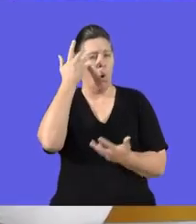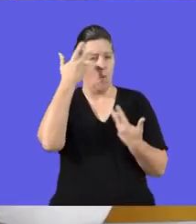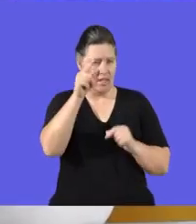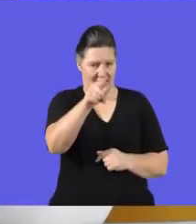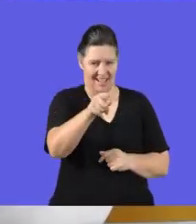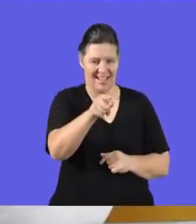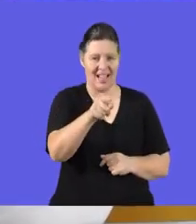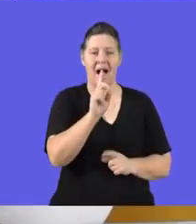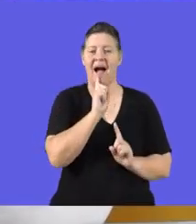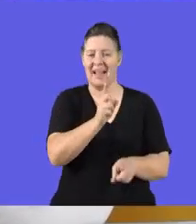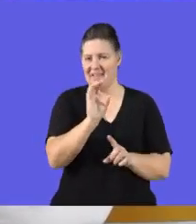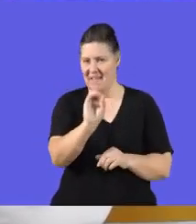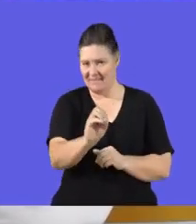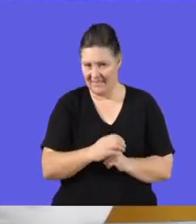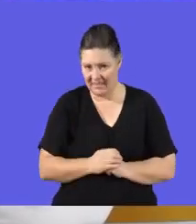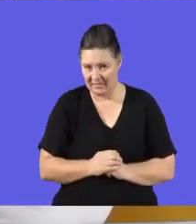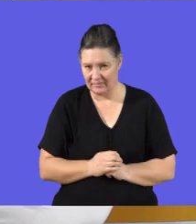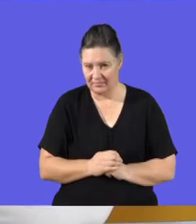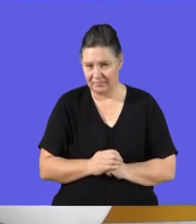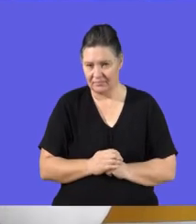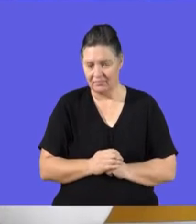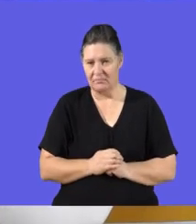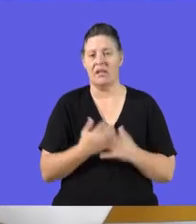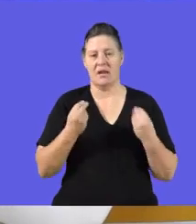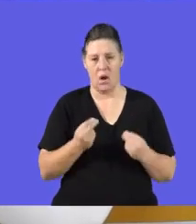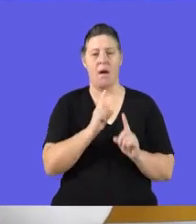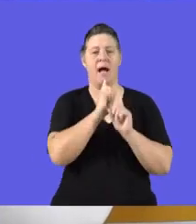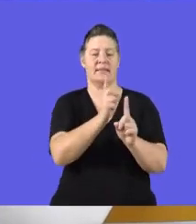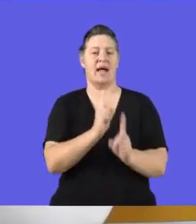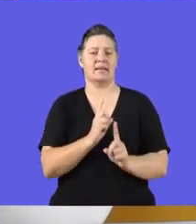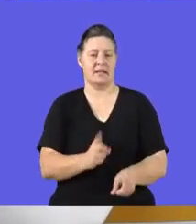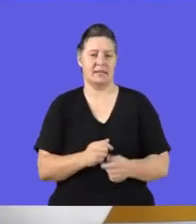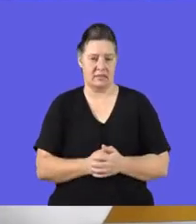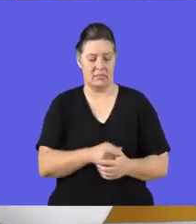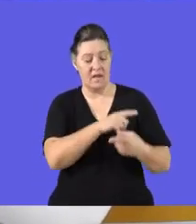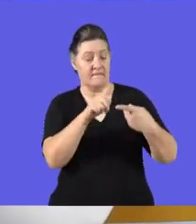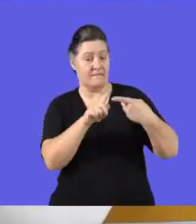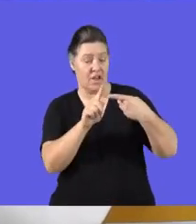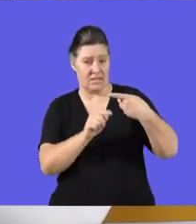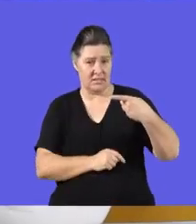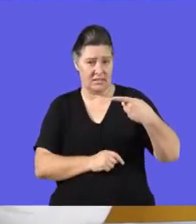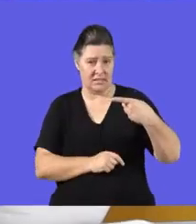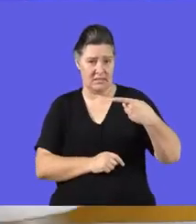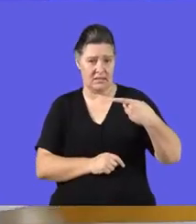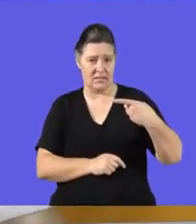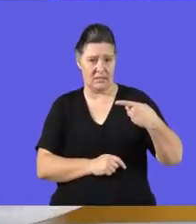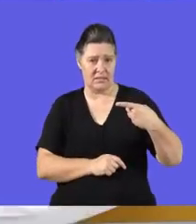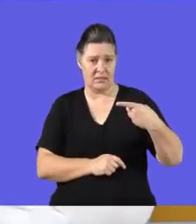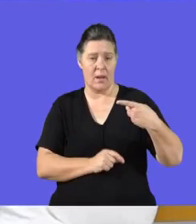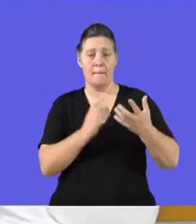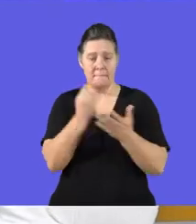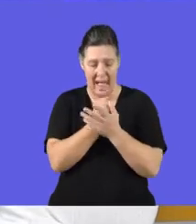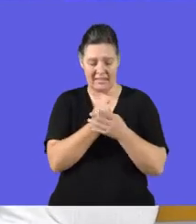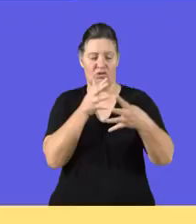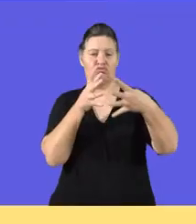think. I know most of you already have the answer now, all right? We're going to start having the answers back, all right? The first one is going to be your